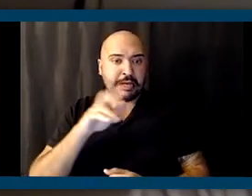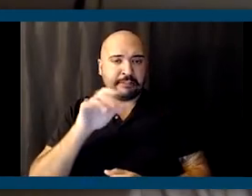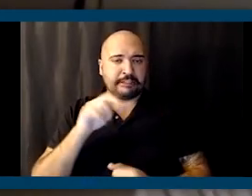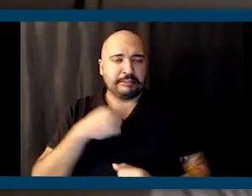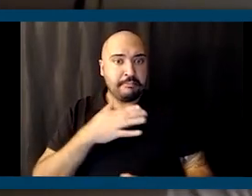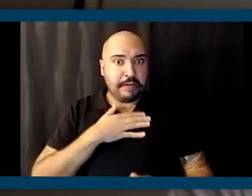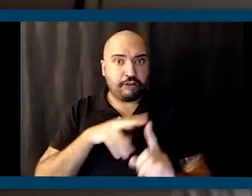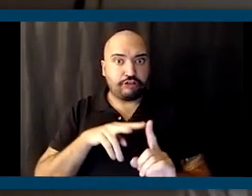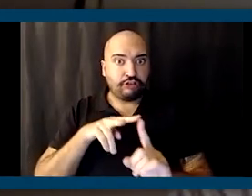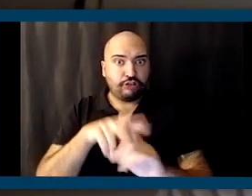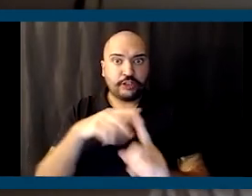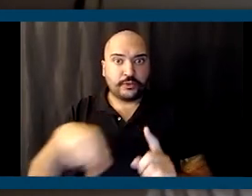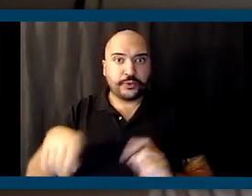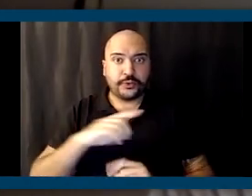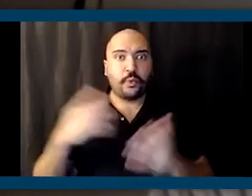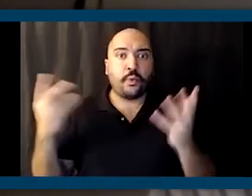been to, um,